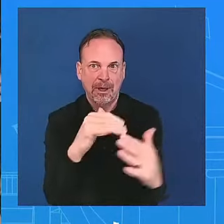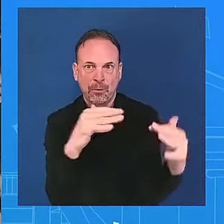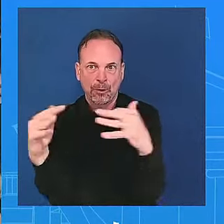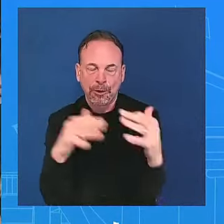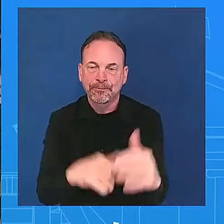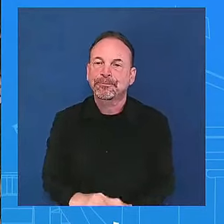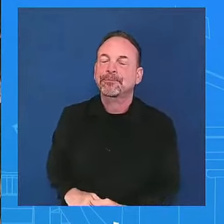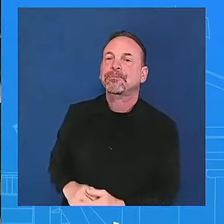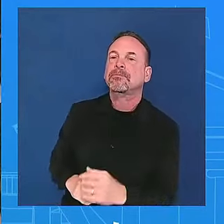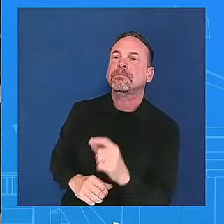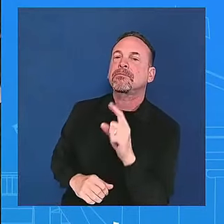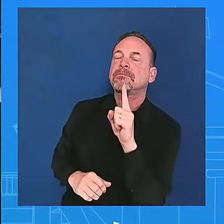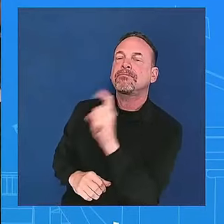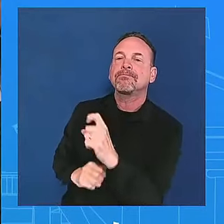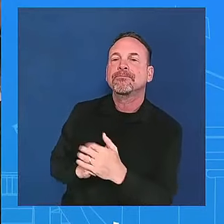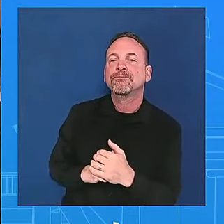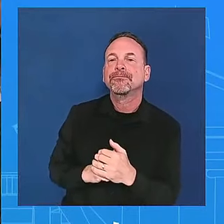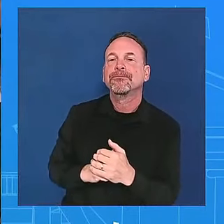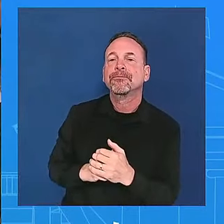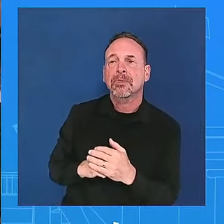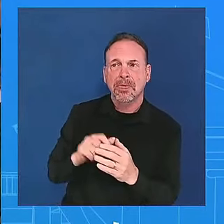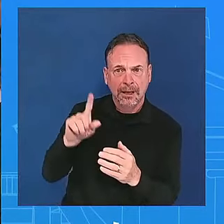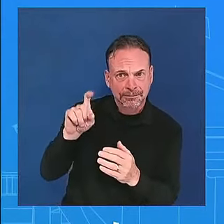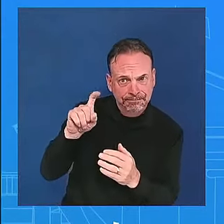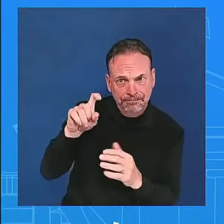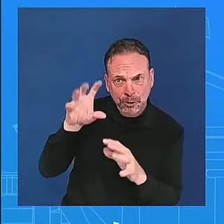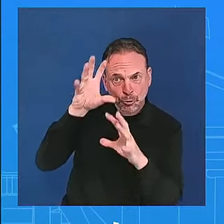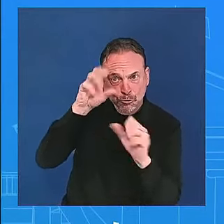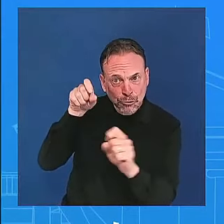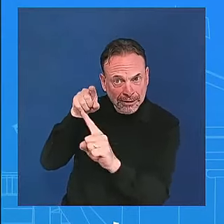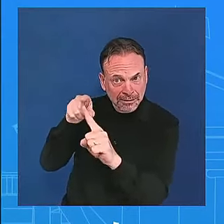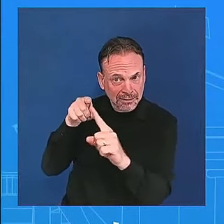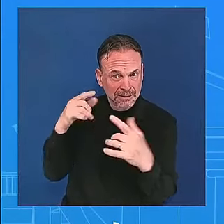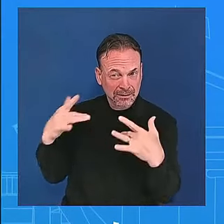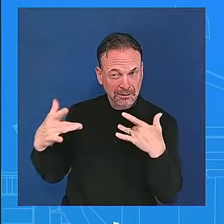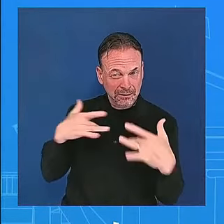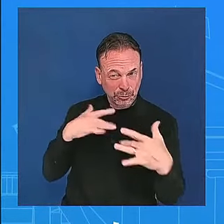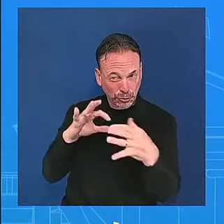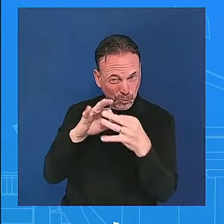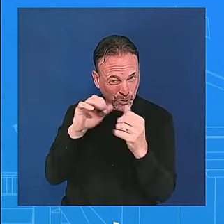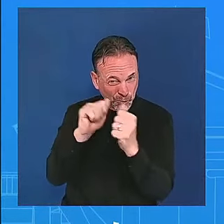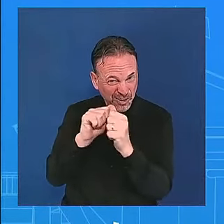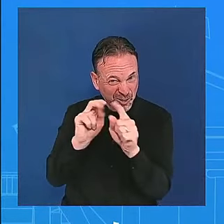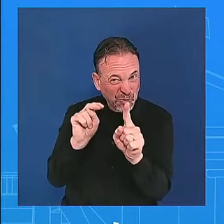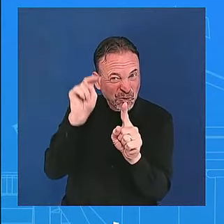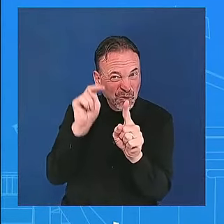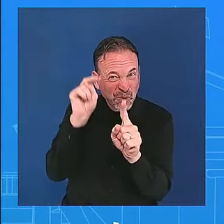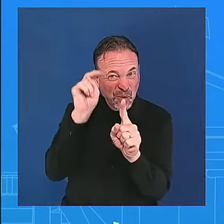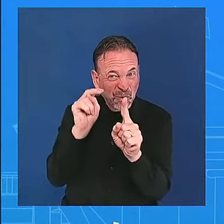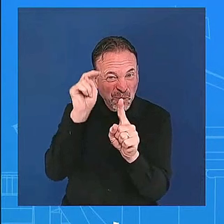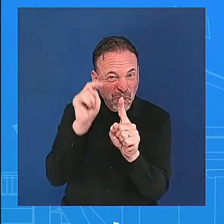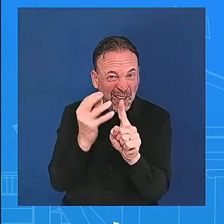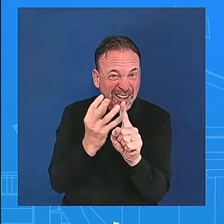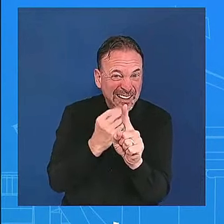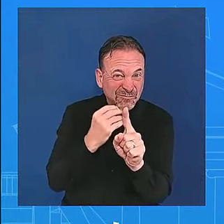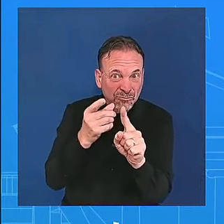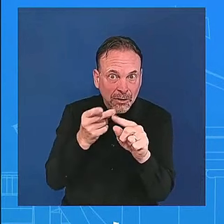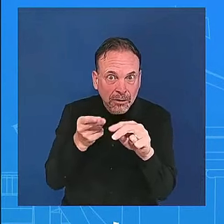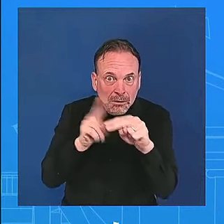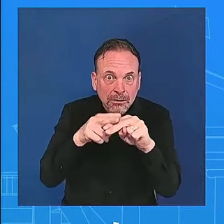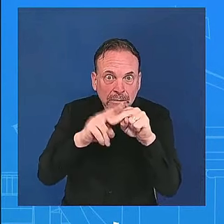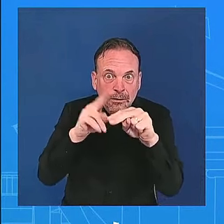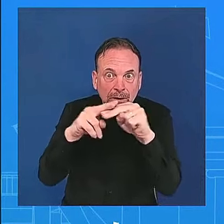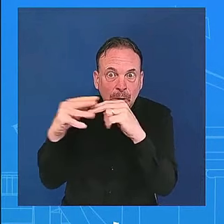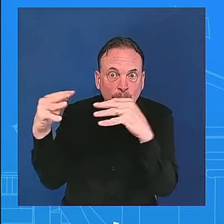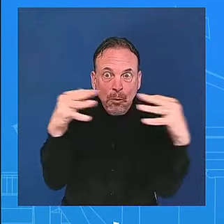humanitarian situation in the gaza strip i mean look um we believe that there's no need